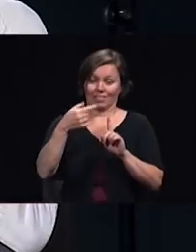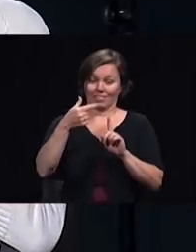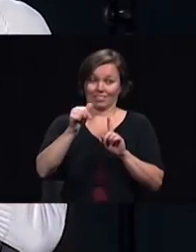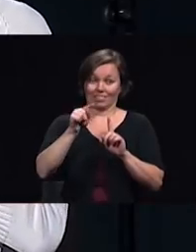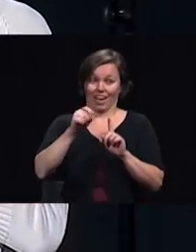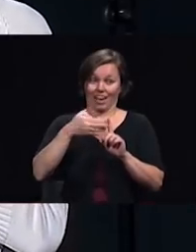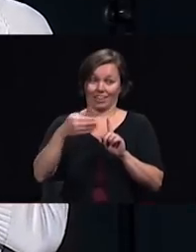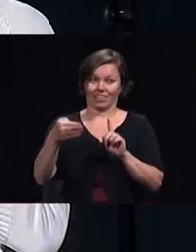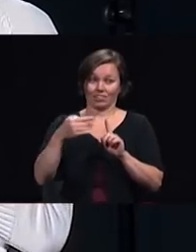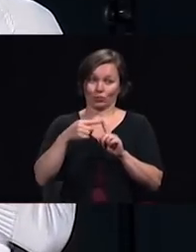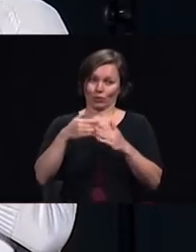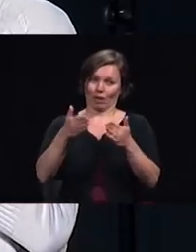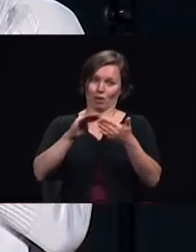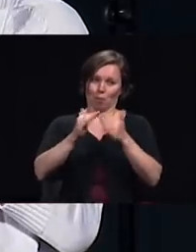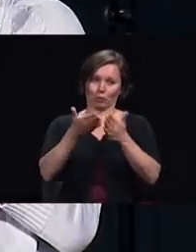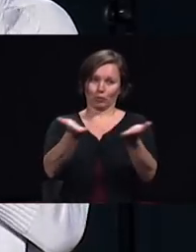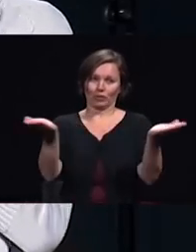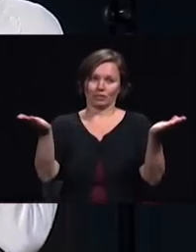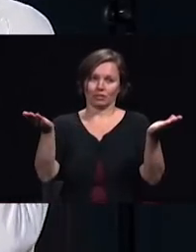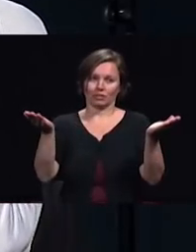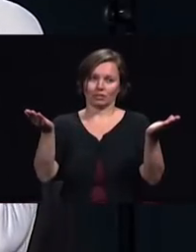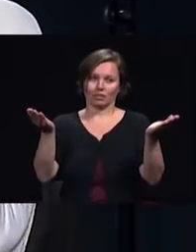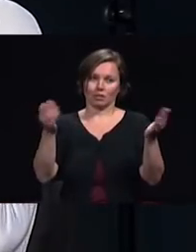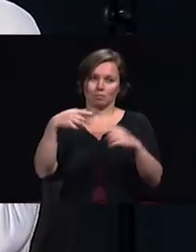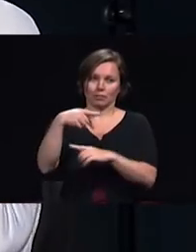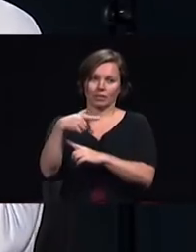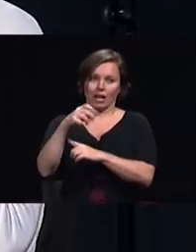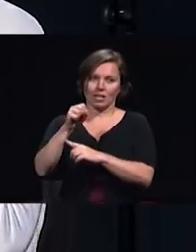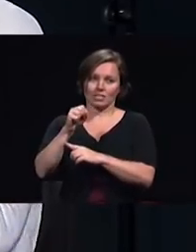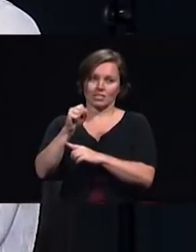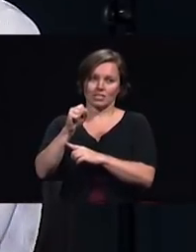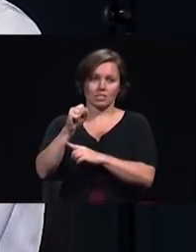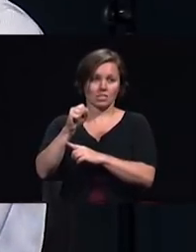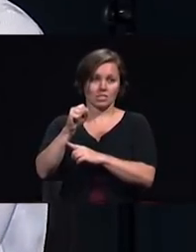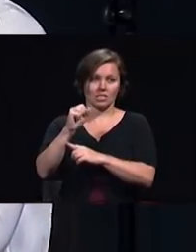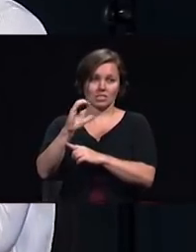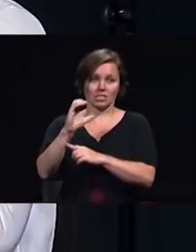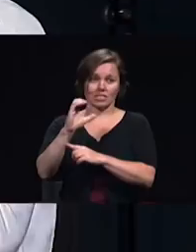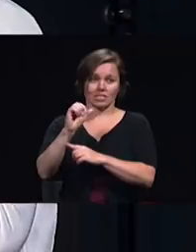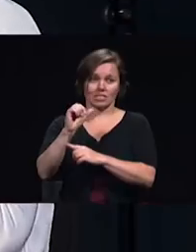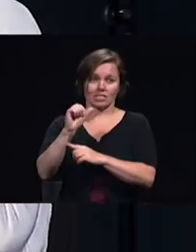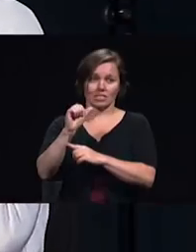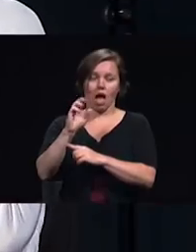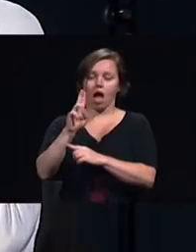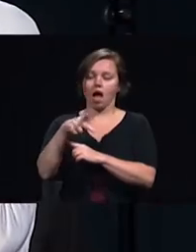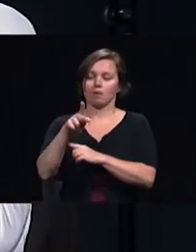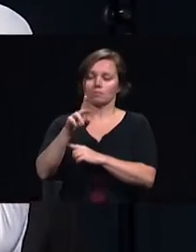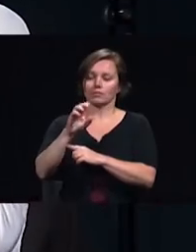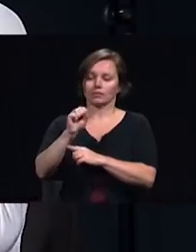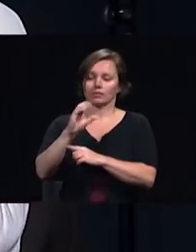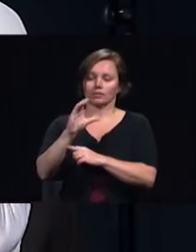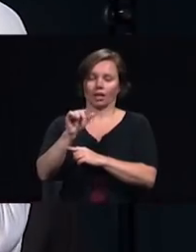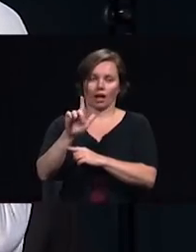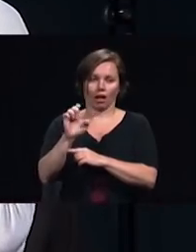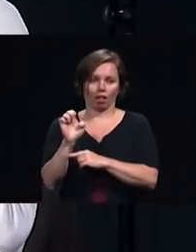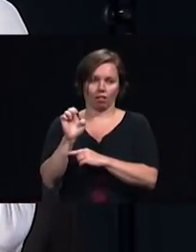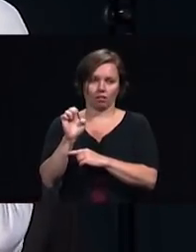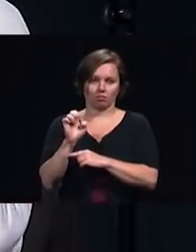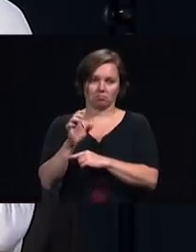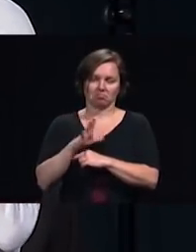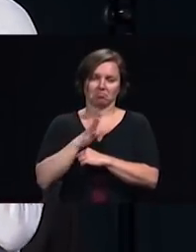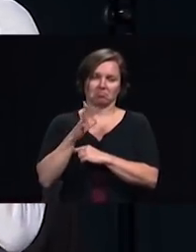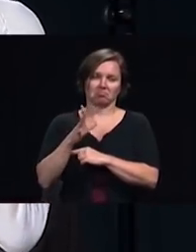impact in the community and people are now attending our small group and taking Bible studies